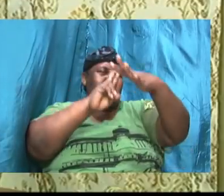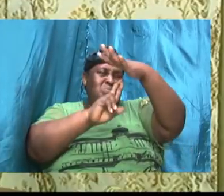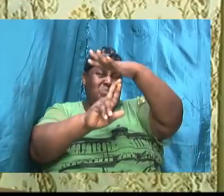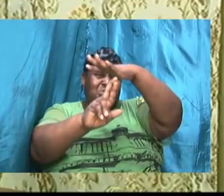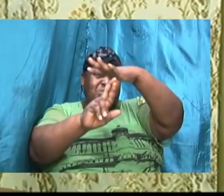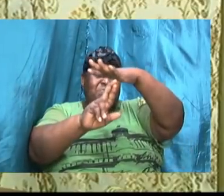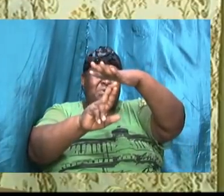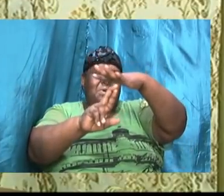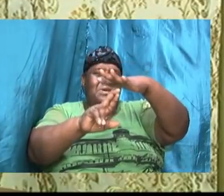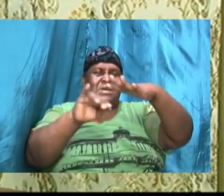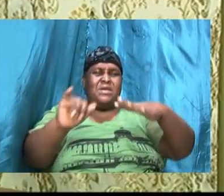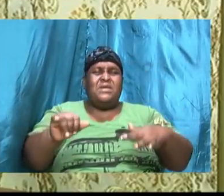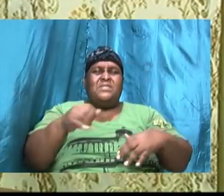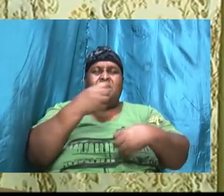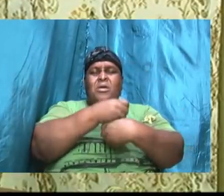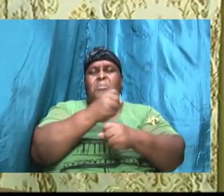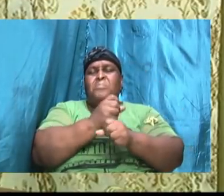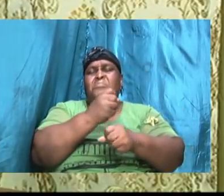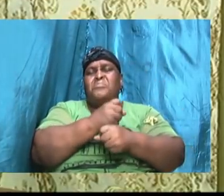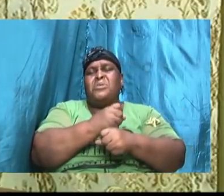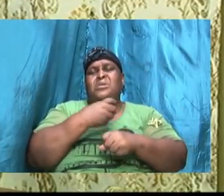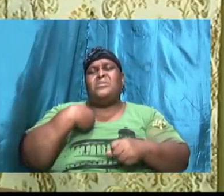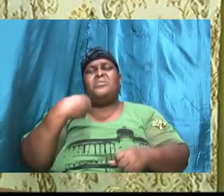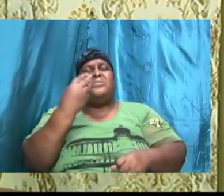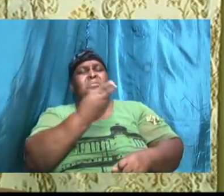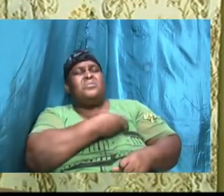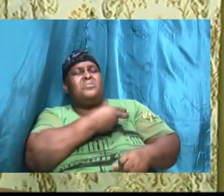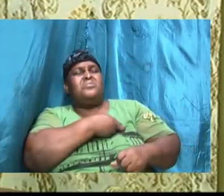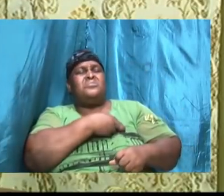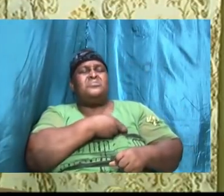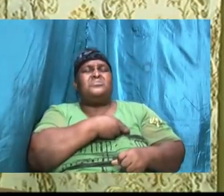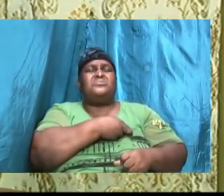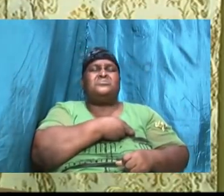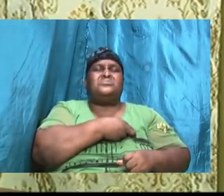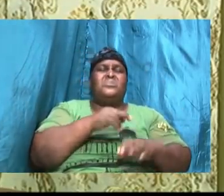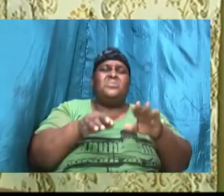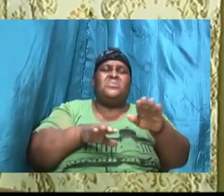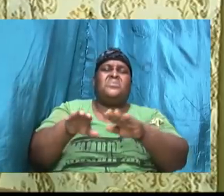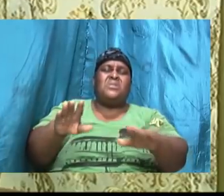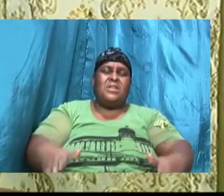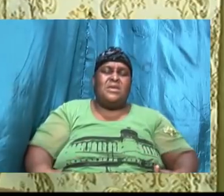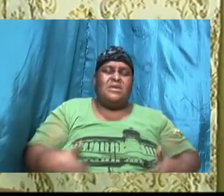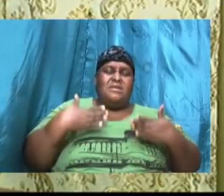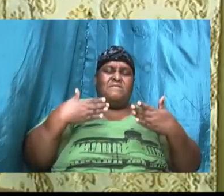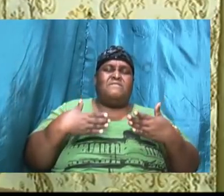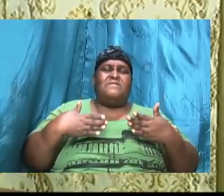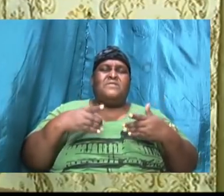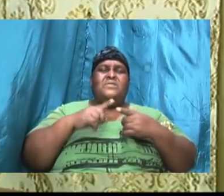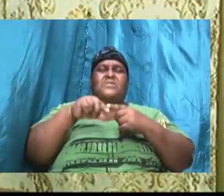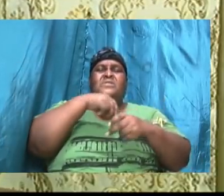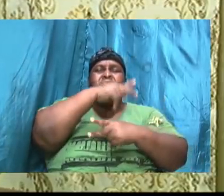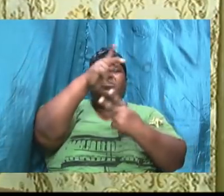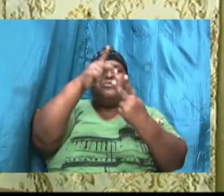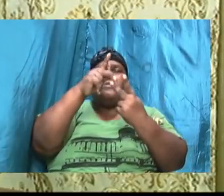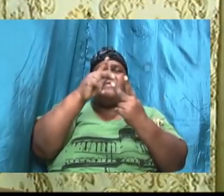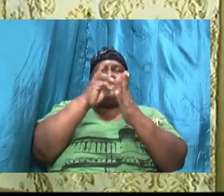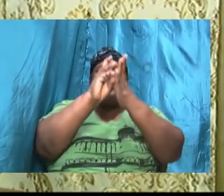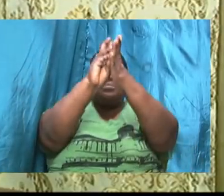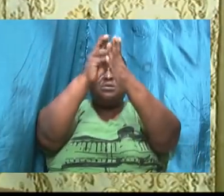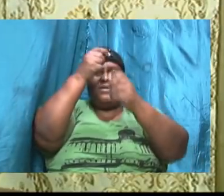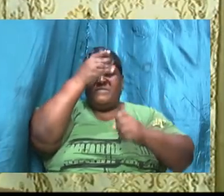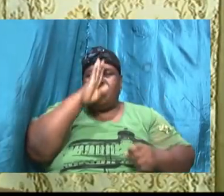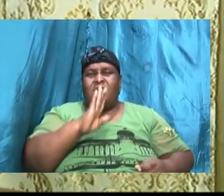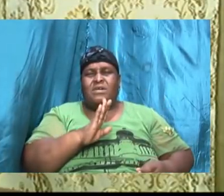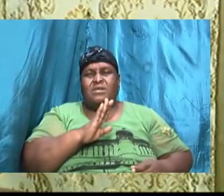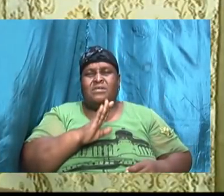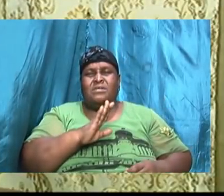one that will cause us to walk according to the perfect will of God. I just feel in my spirit that though there is a